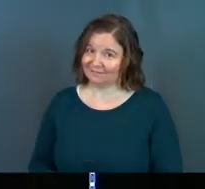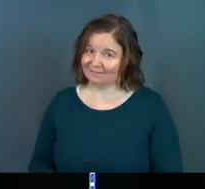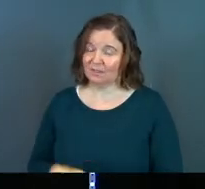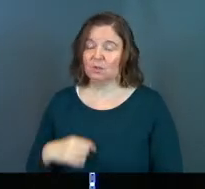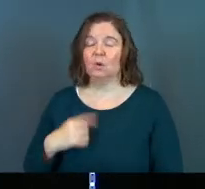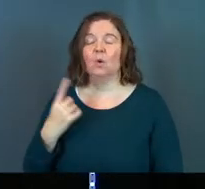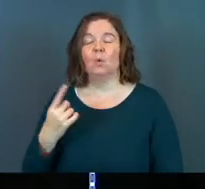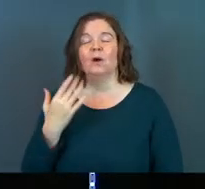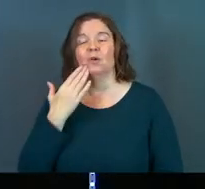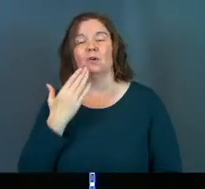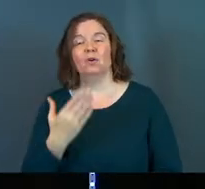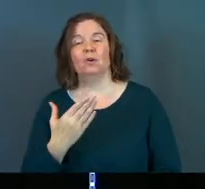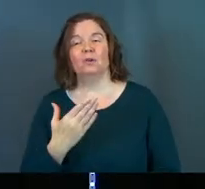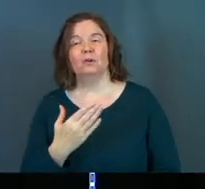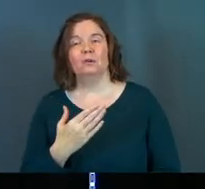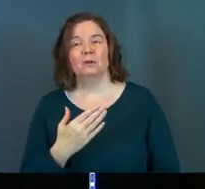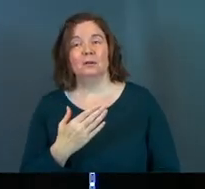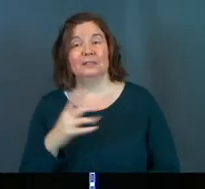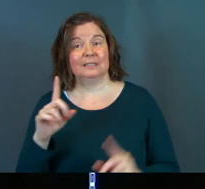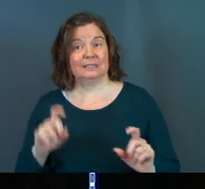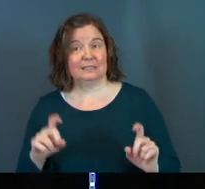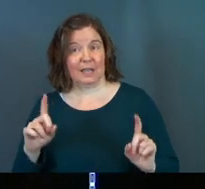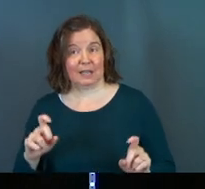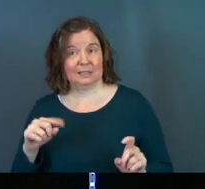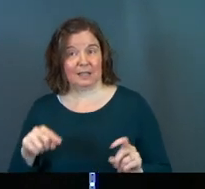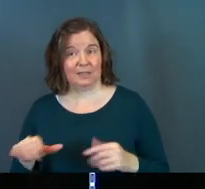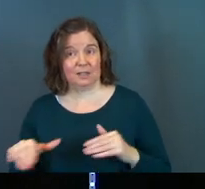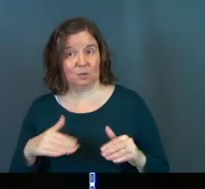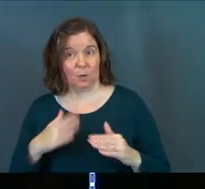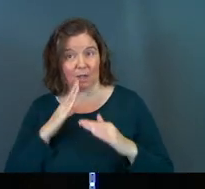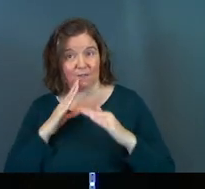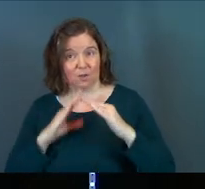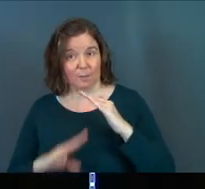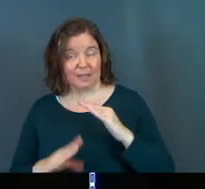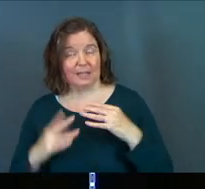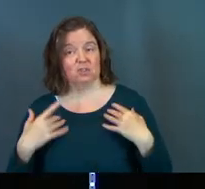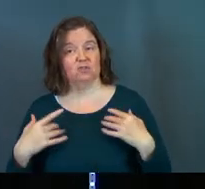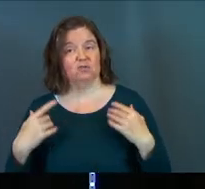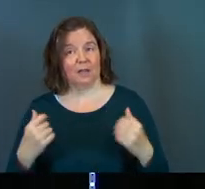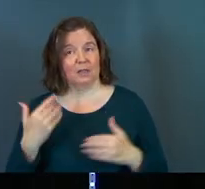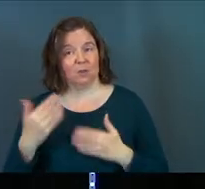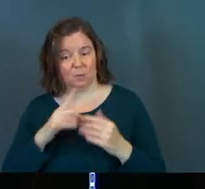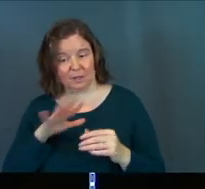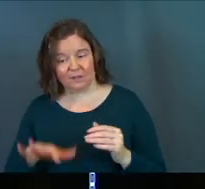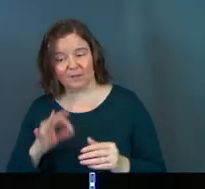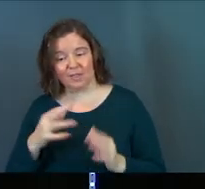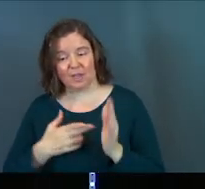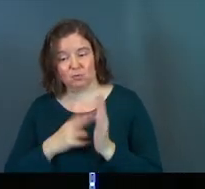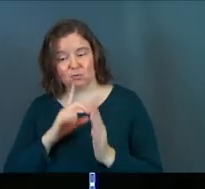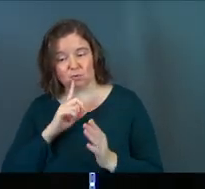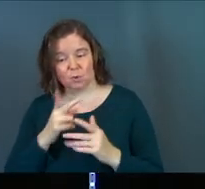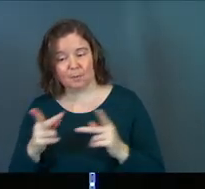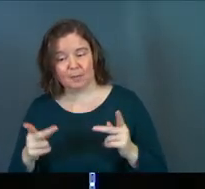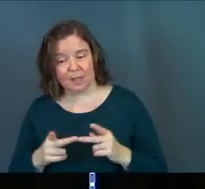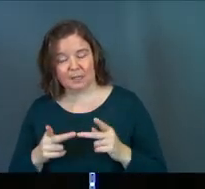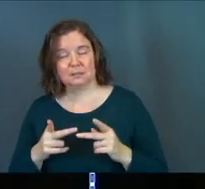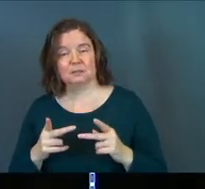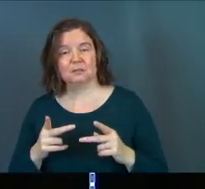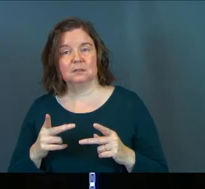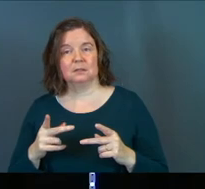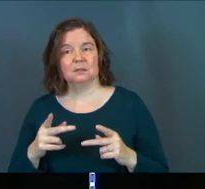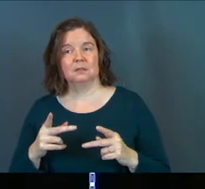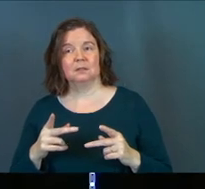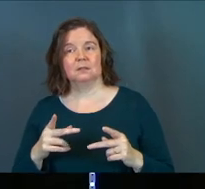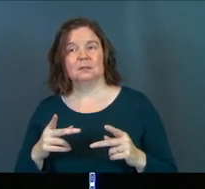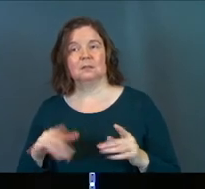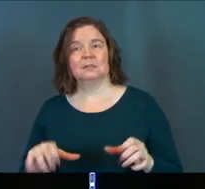And so one, one good test in this, in this walk of humility and, and strengthening it and really finding that true place of humility, walking that tension